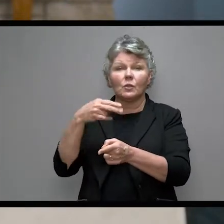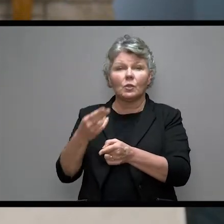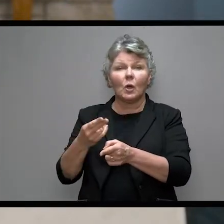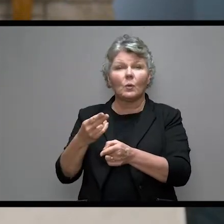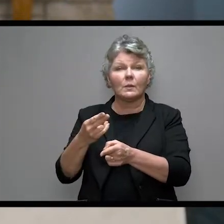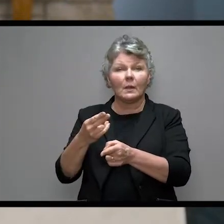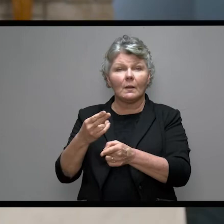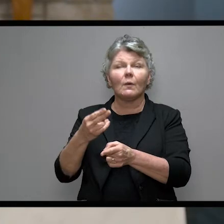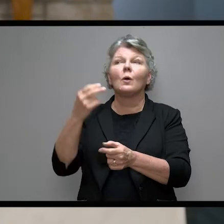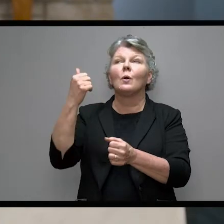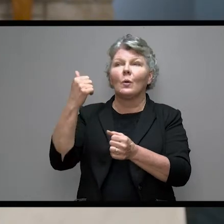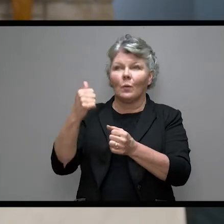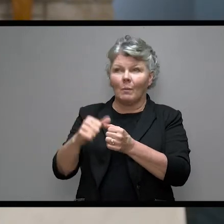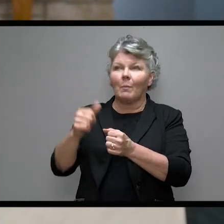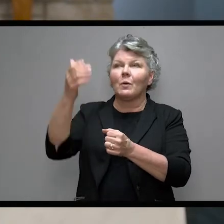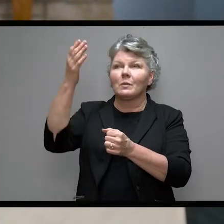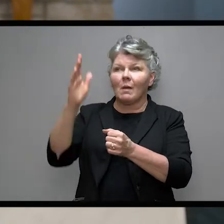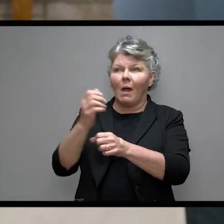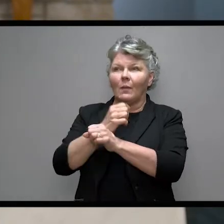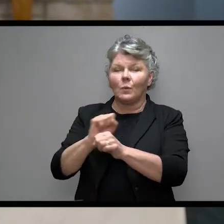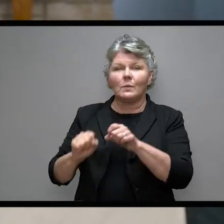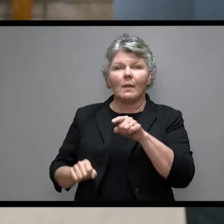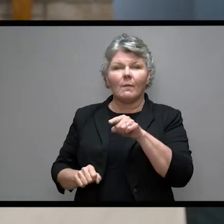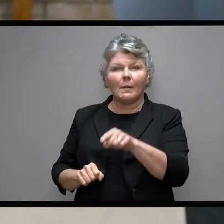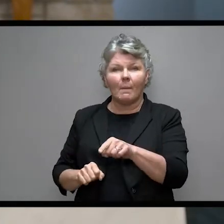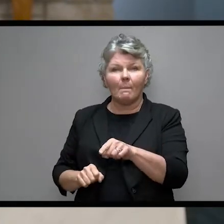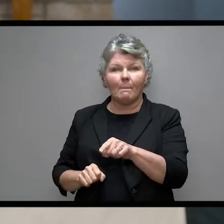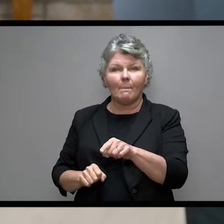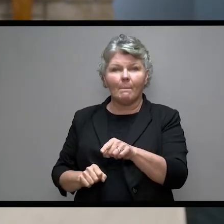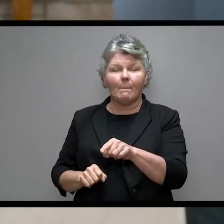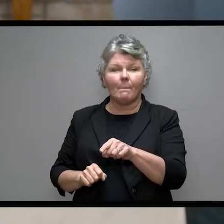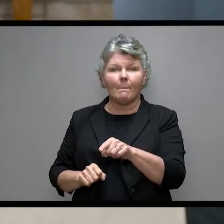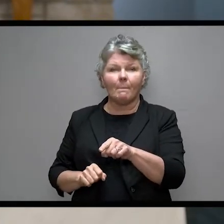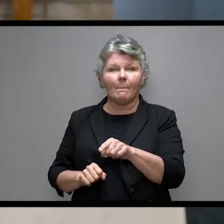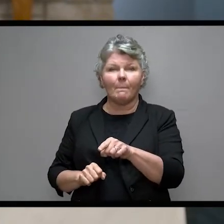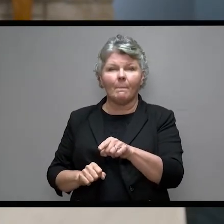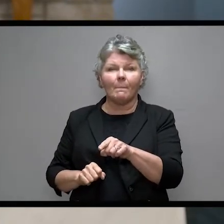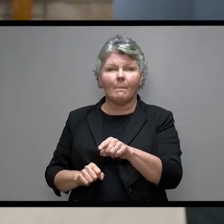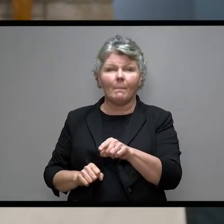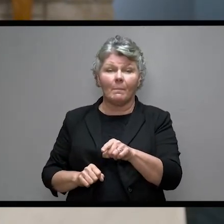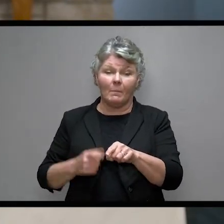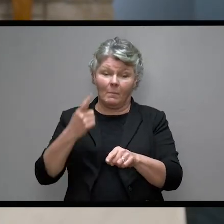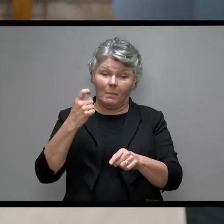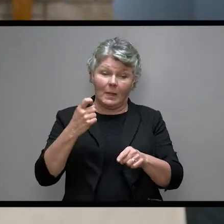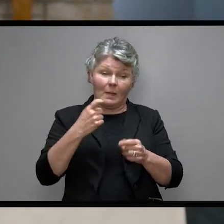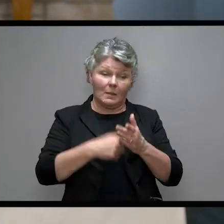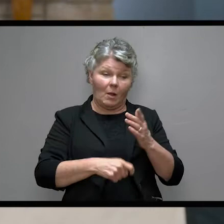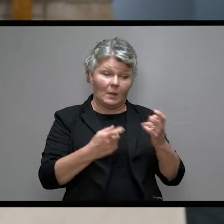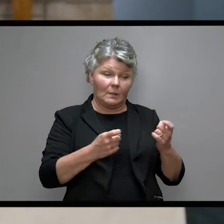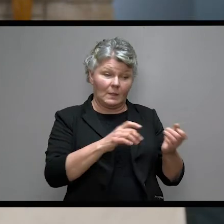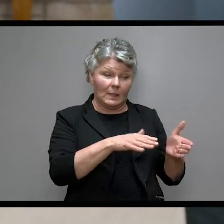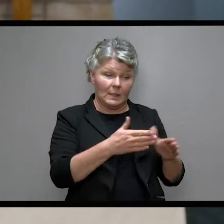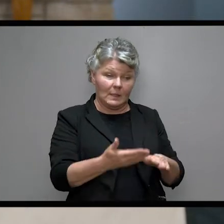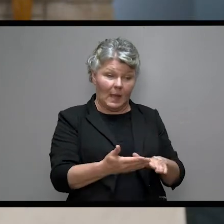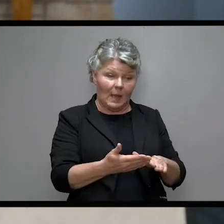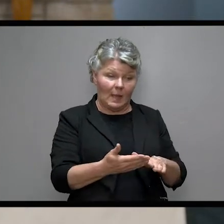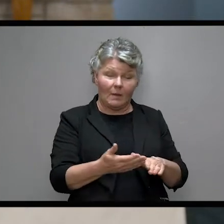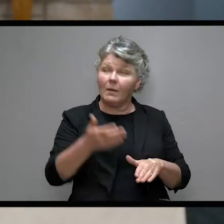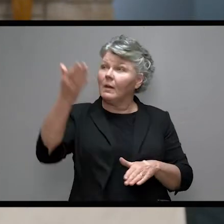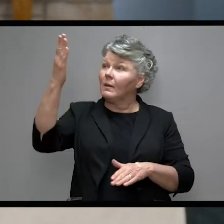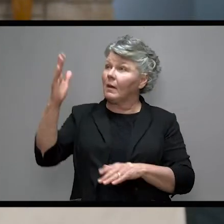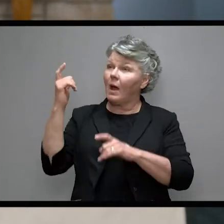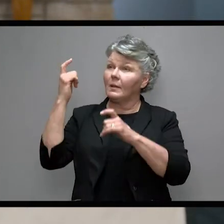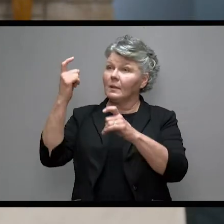the God who delivers him. The wages of sin is death. But the gift of